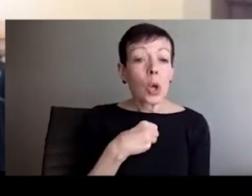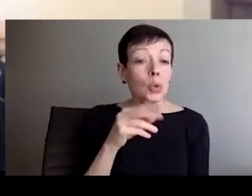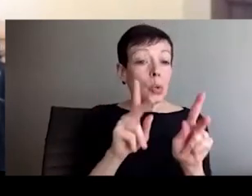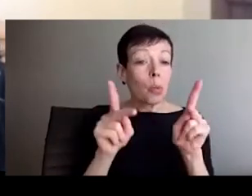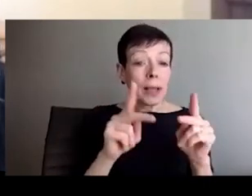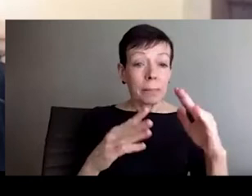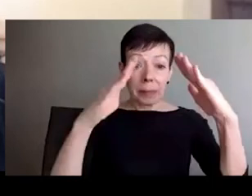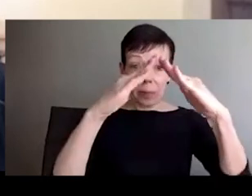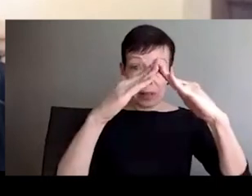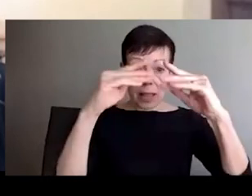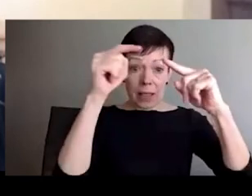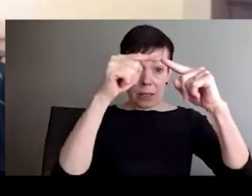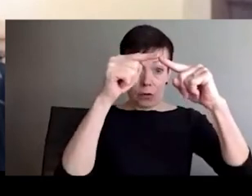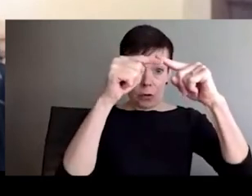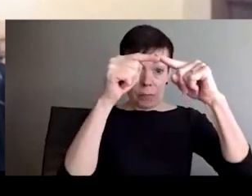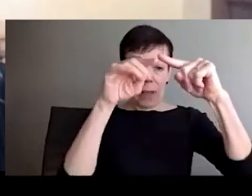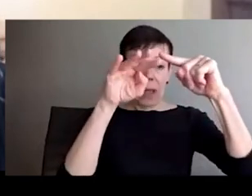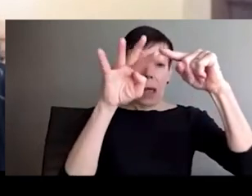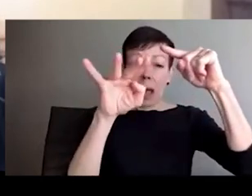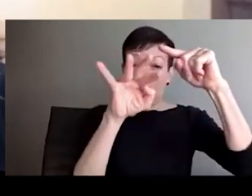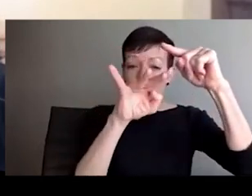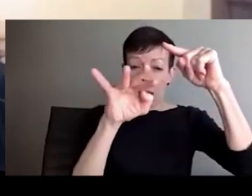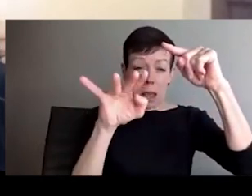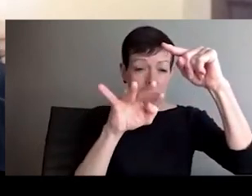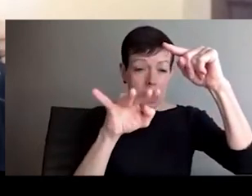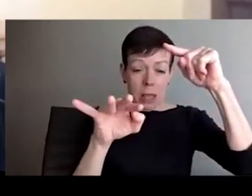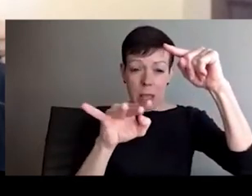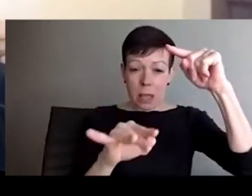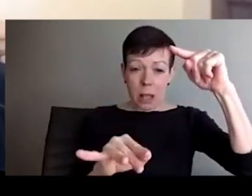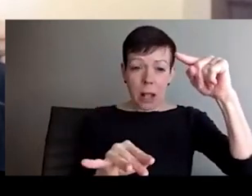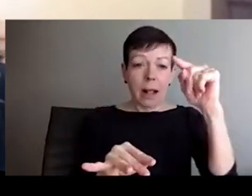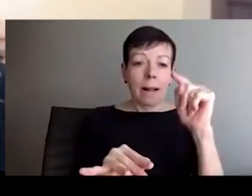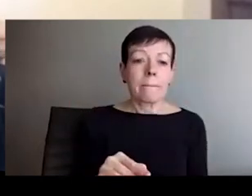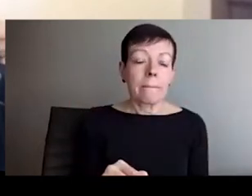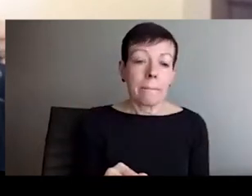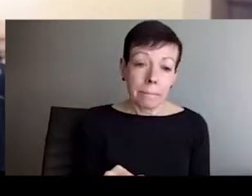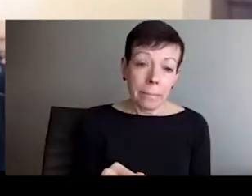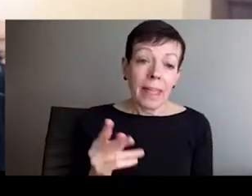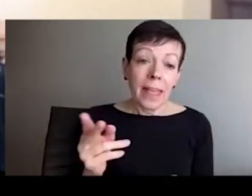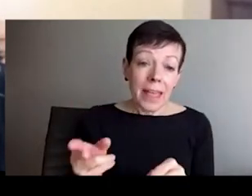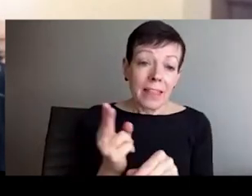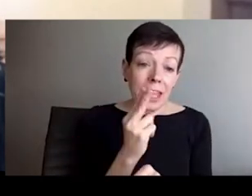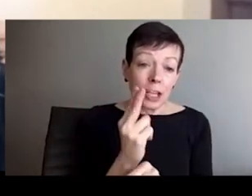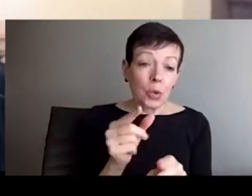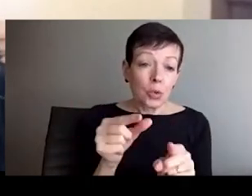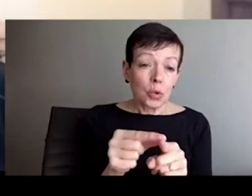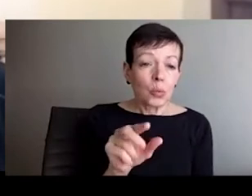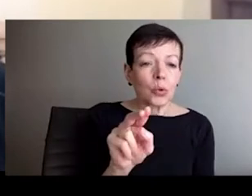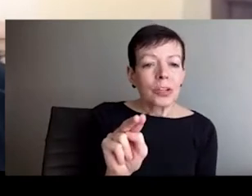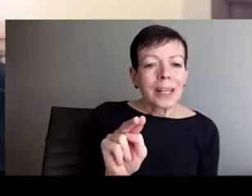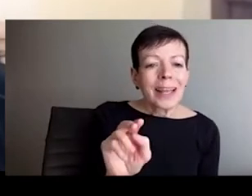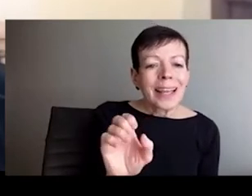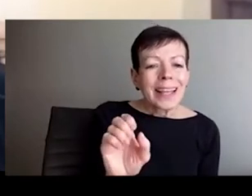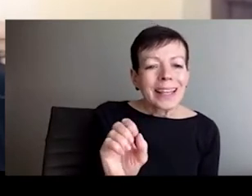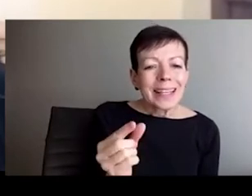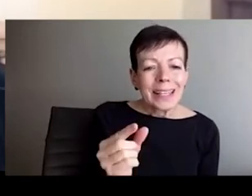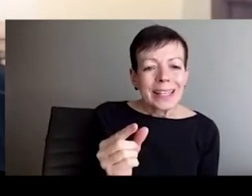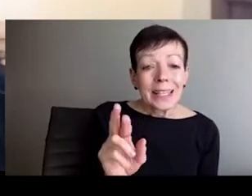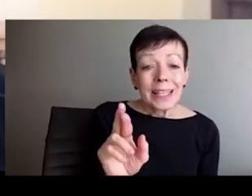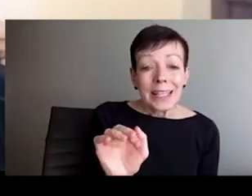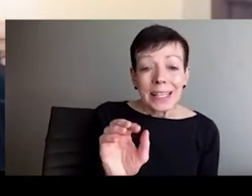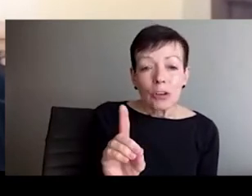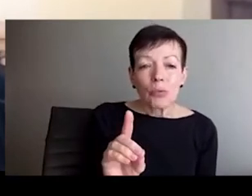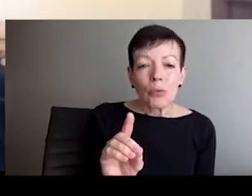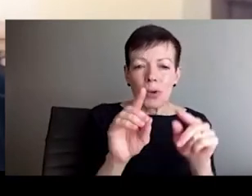race is situated as a hierarchical construct. And so that's really important to know, because today we talk a lot about race and power,